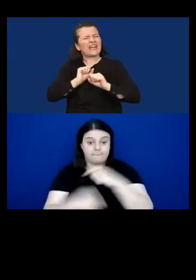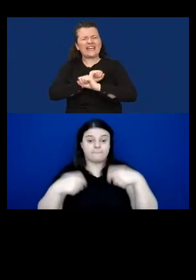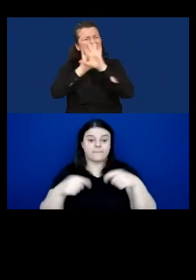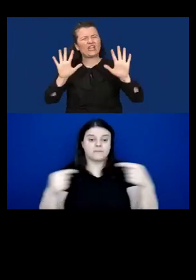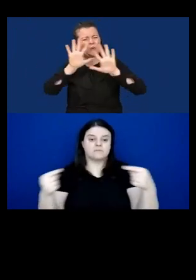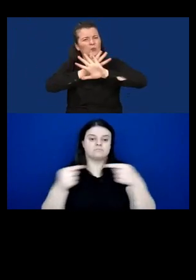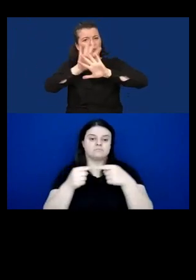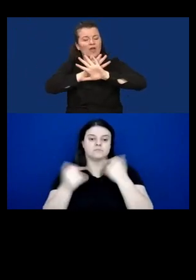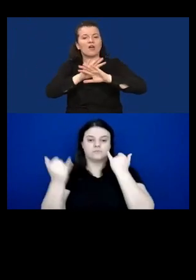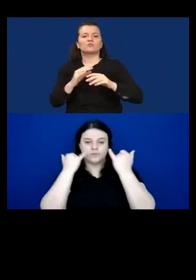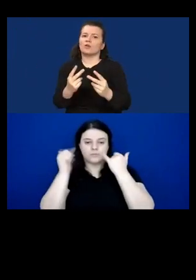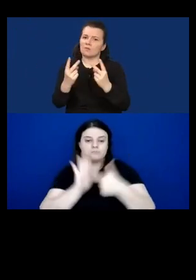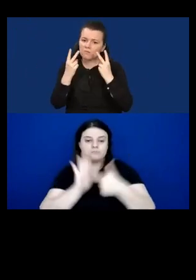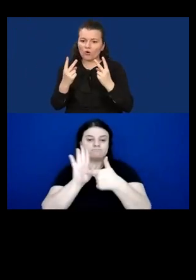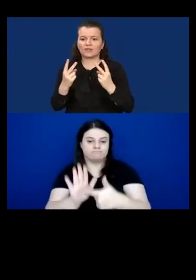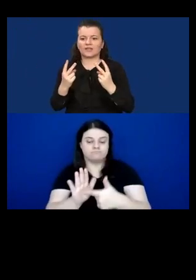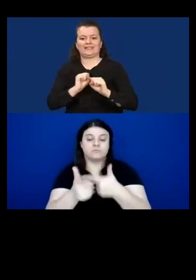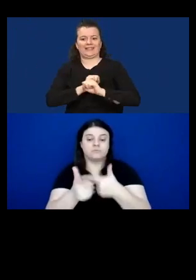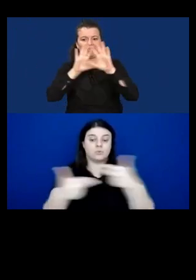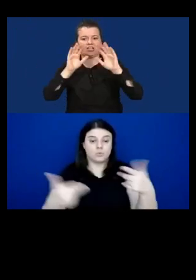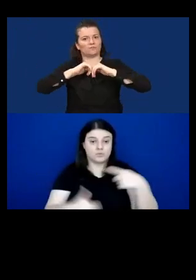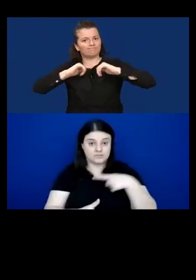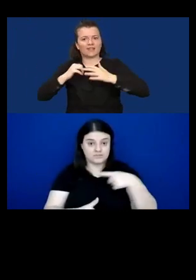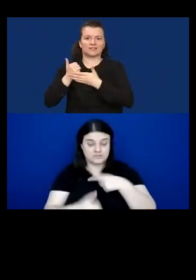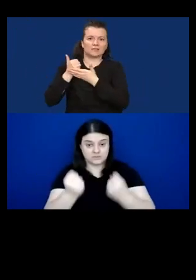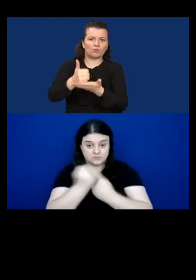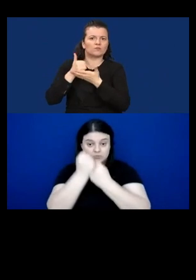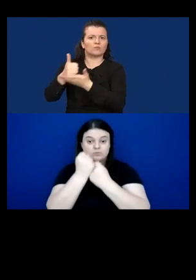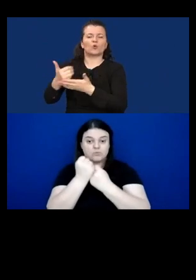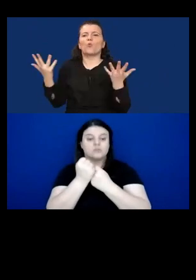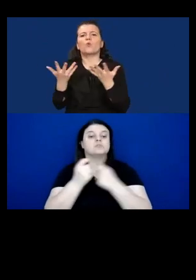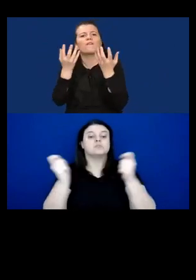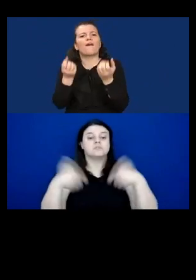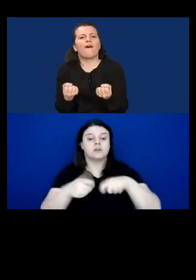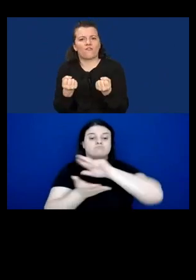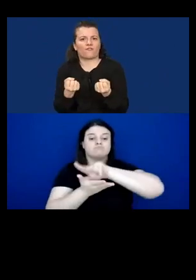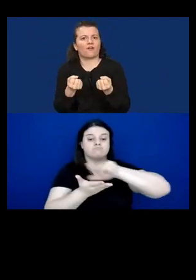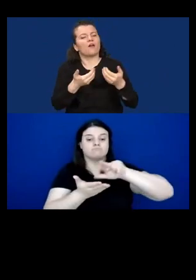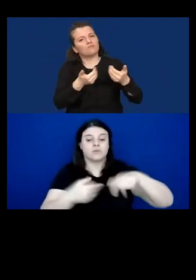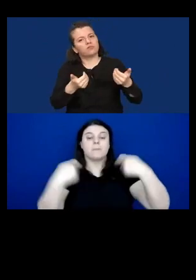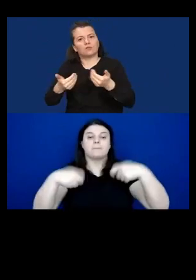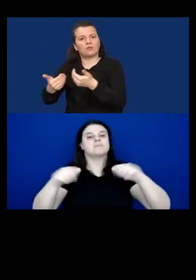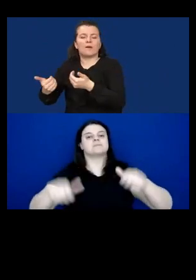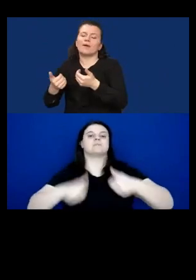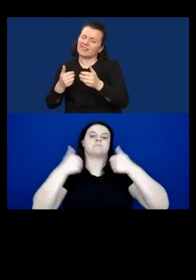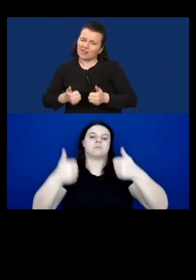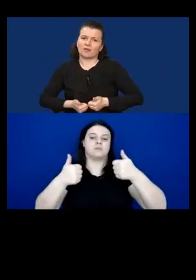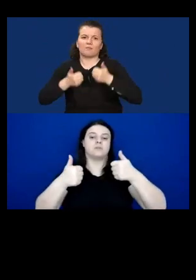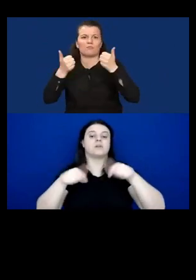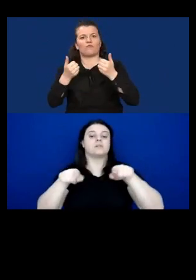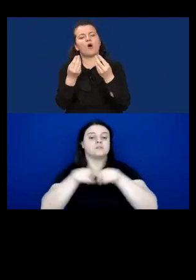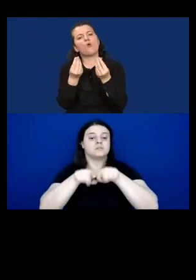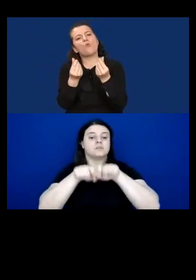information presentation on available ads and assistance, as well as counseling services, should be improved